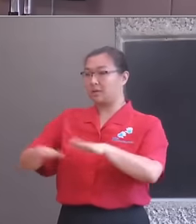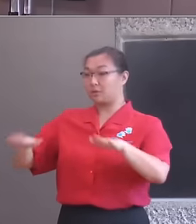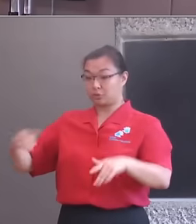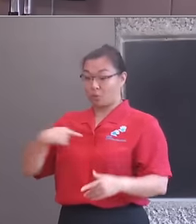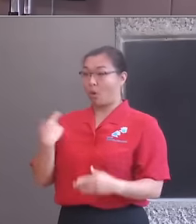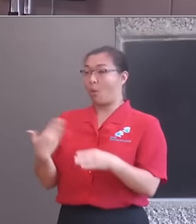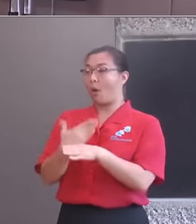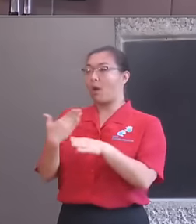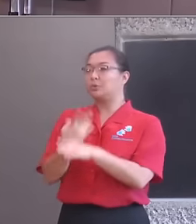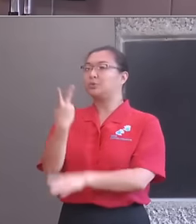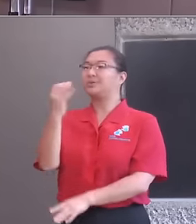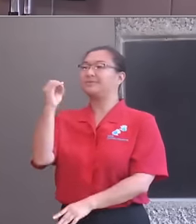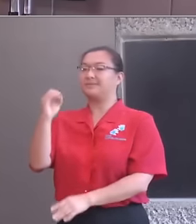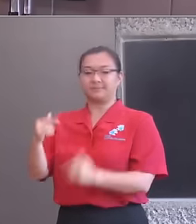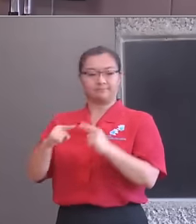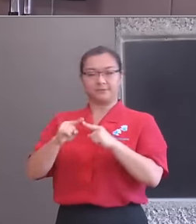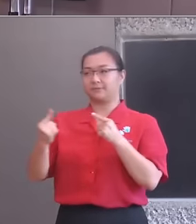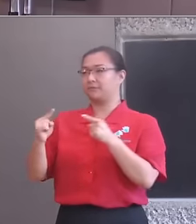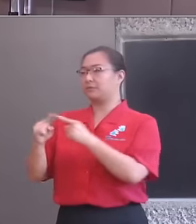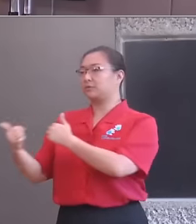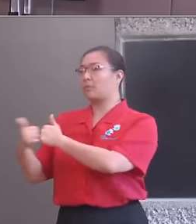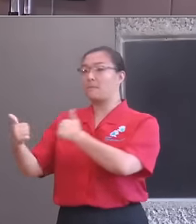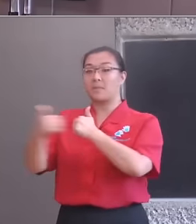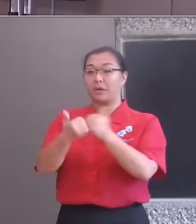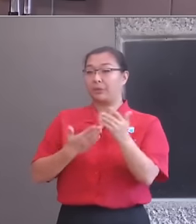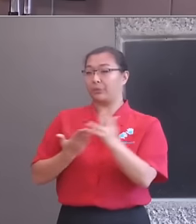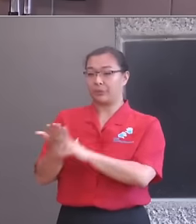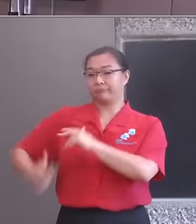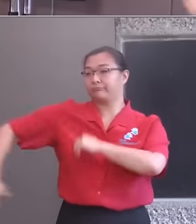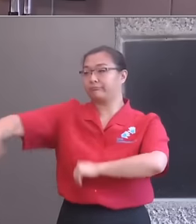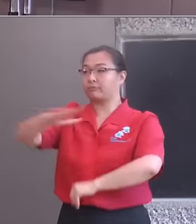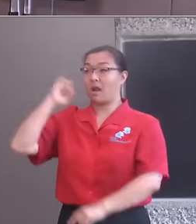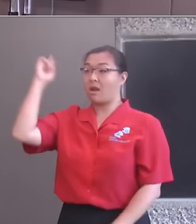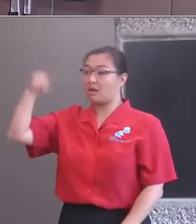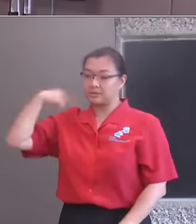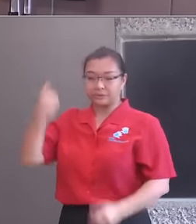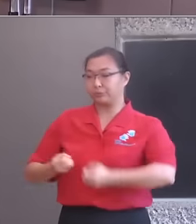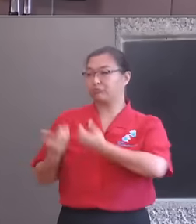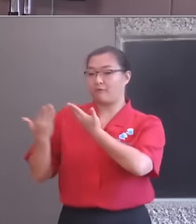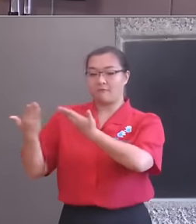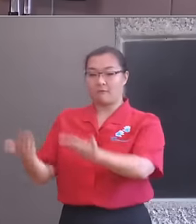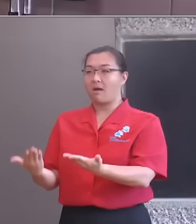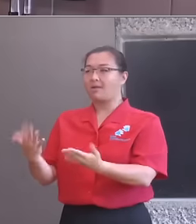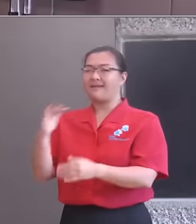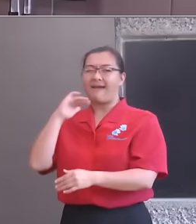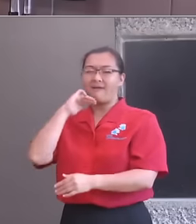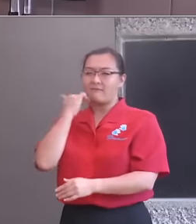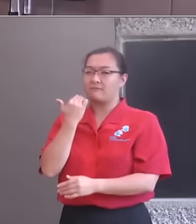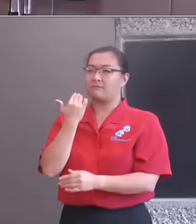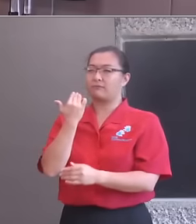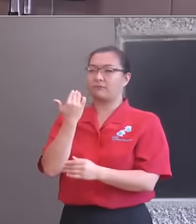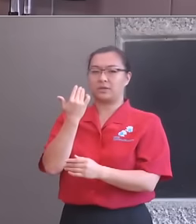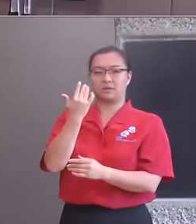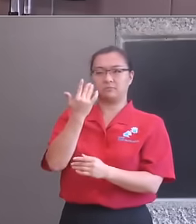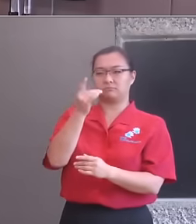organisations across East London to supply arts experiences to every single 8 to 16 year old